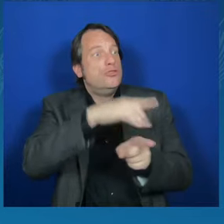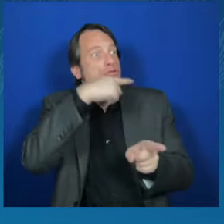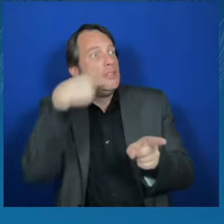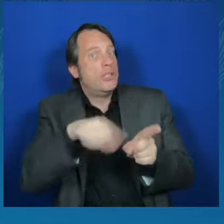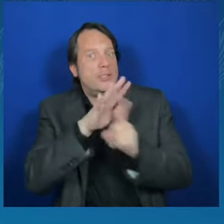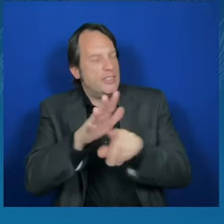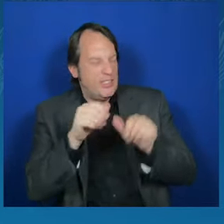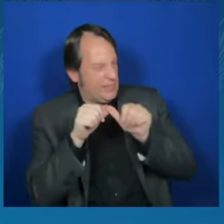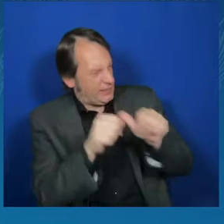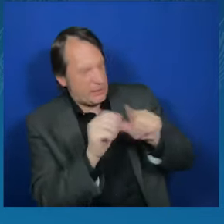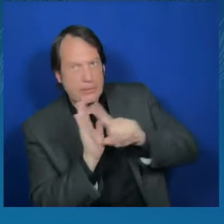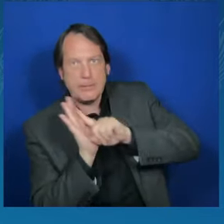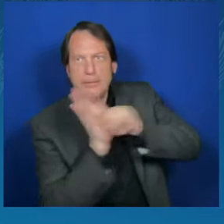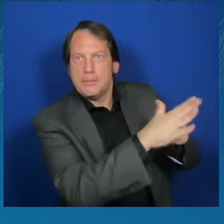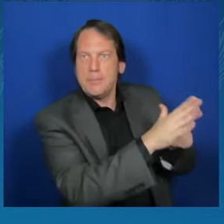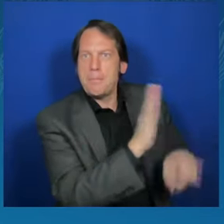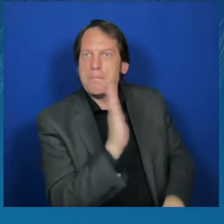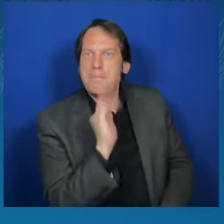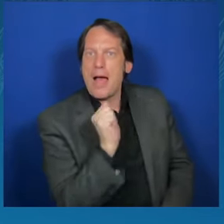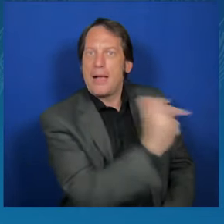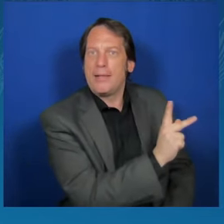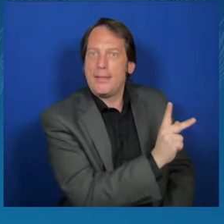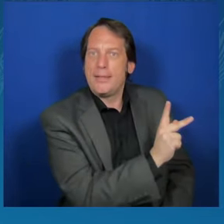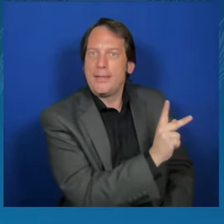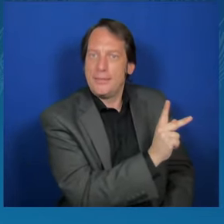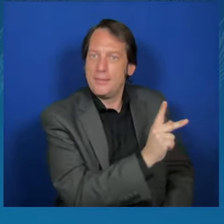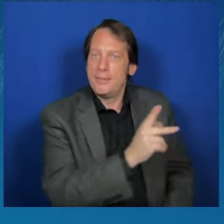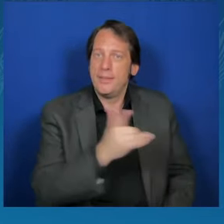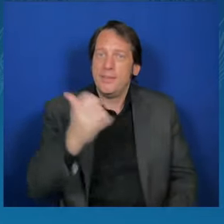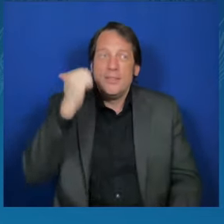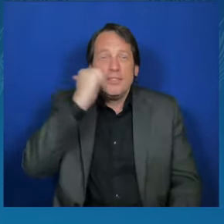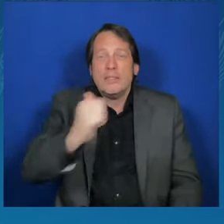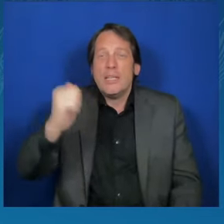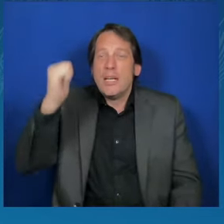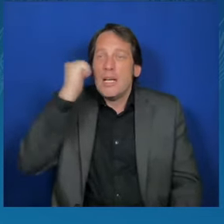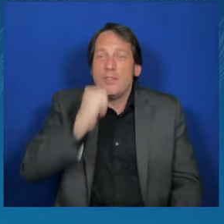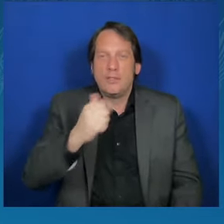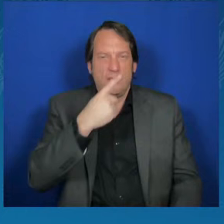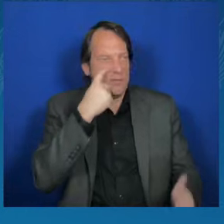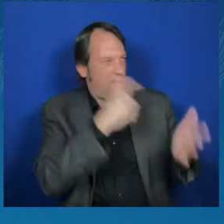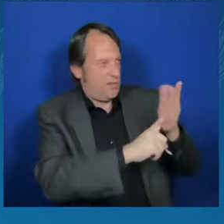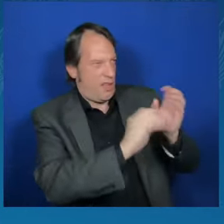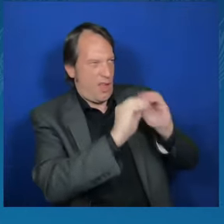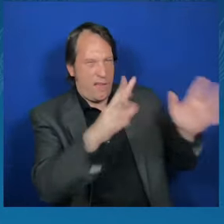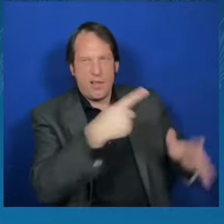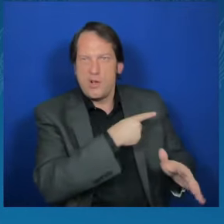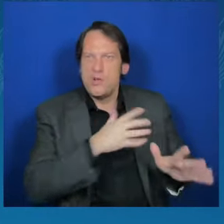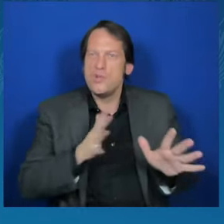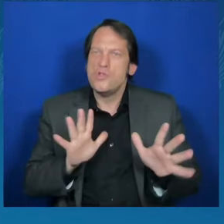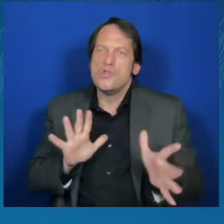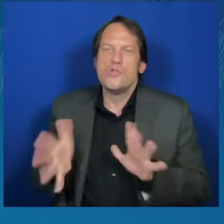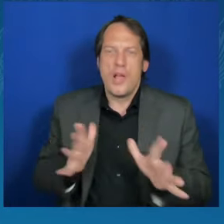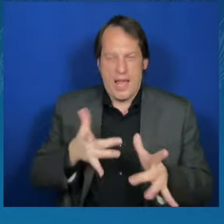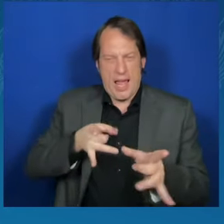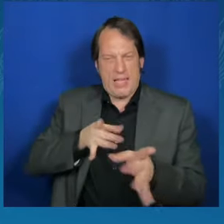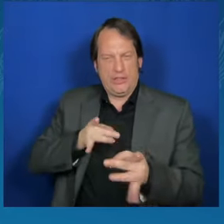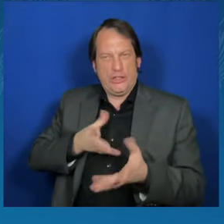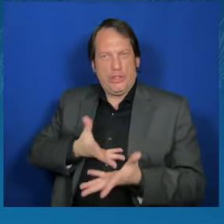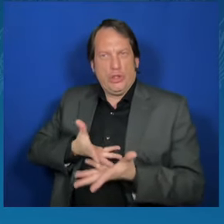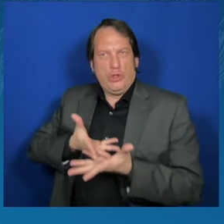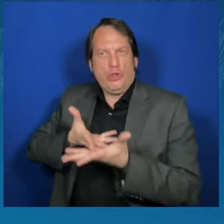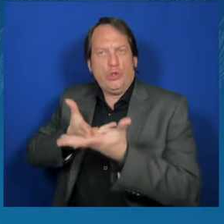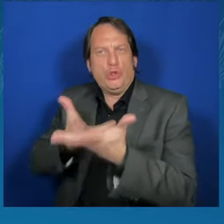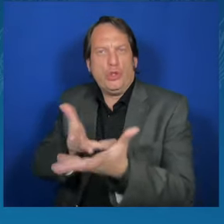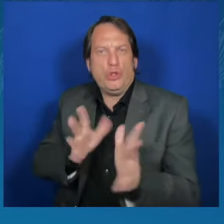towards freedom will never prevail over our unity, unity of the free world. Of course, the key issue for us